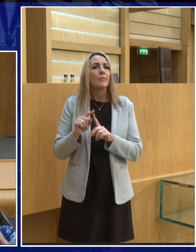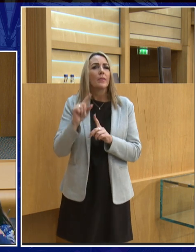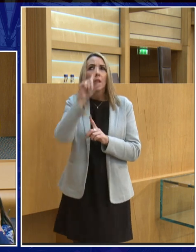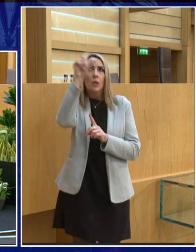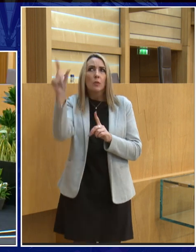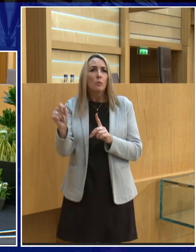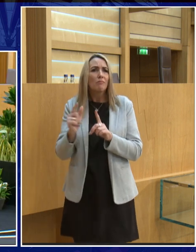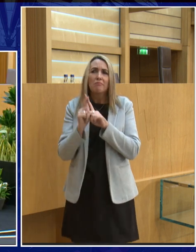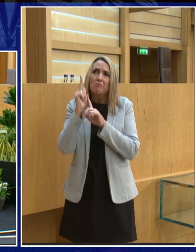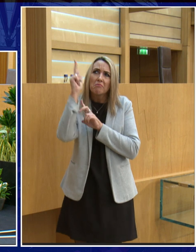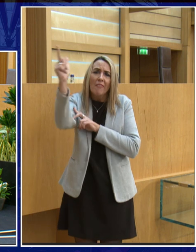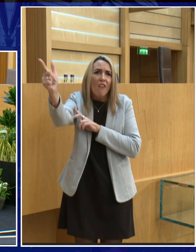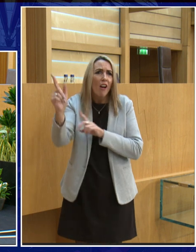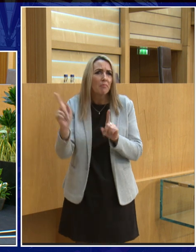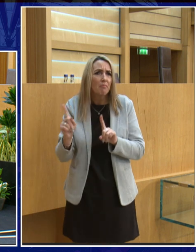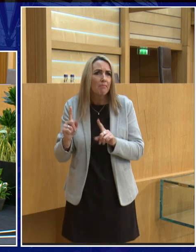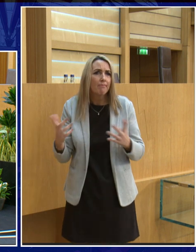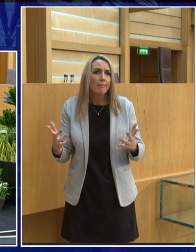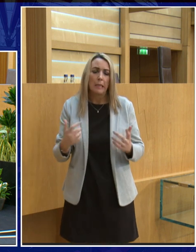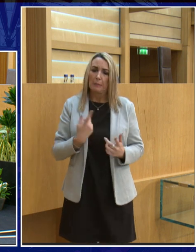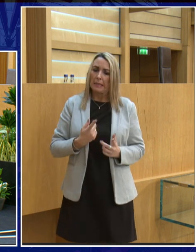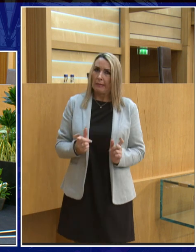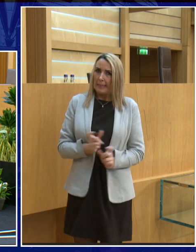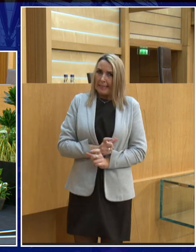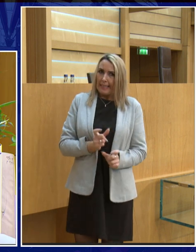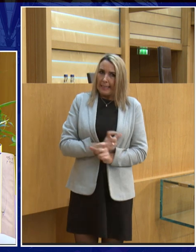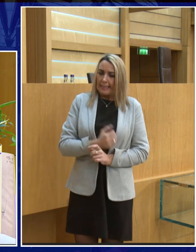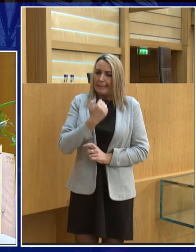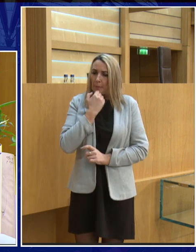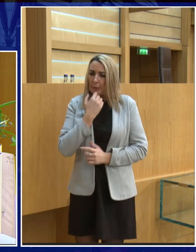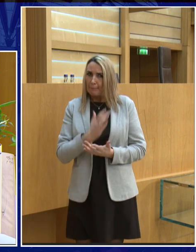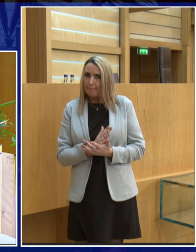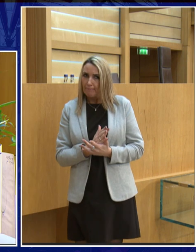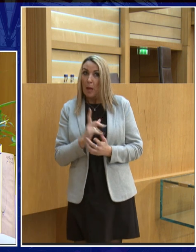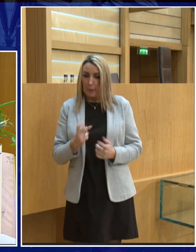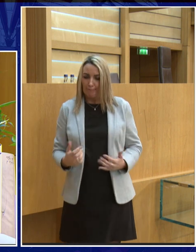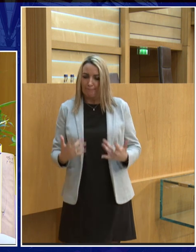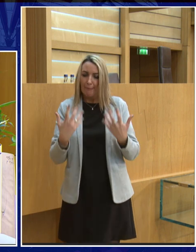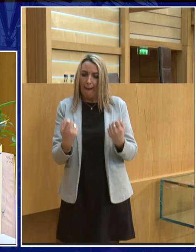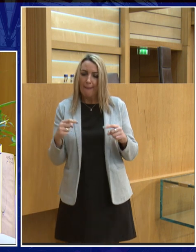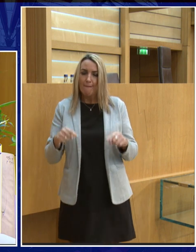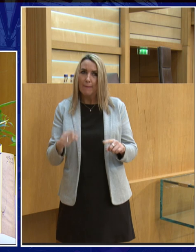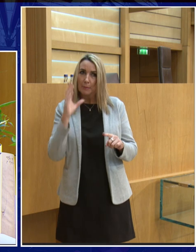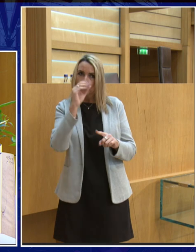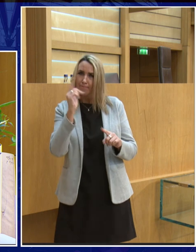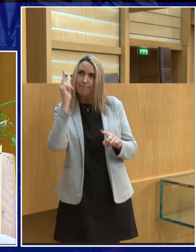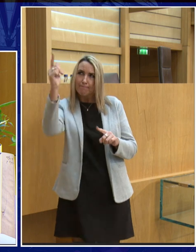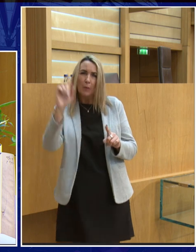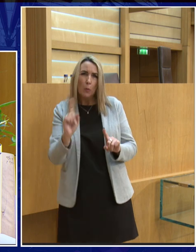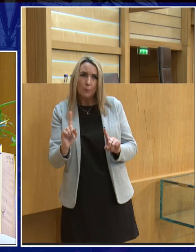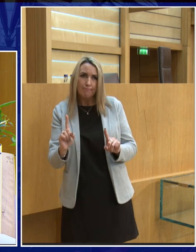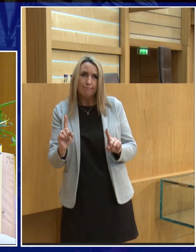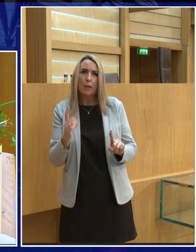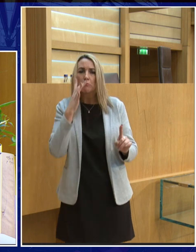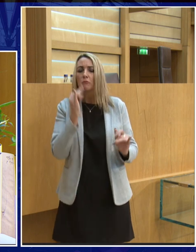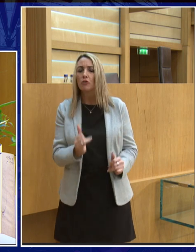how far away is the moon now see I'm dyslexic so I don't remember numbers but I have a handy crib sheet here and I can tell you exactly how far away it is so